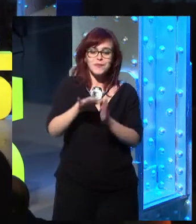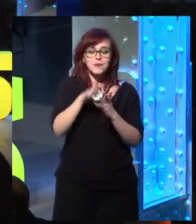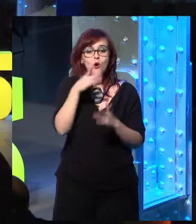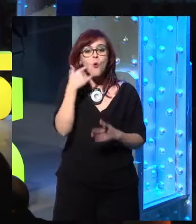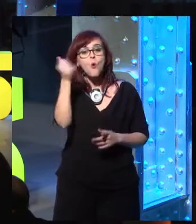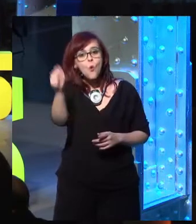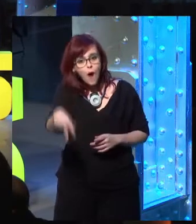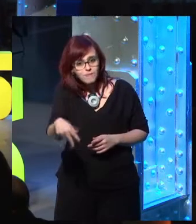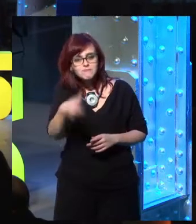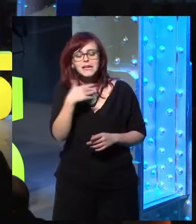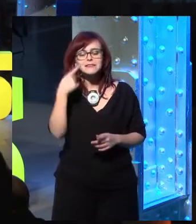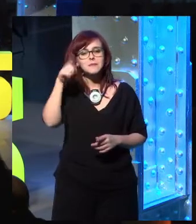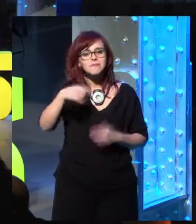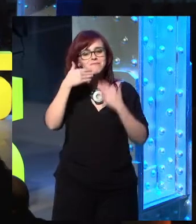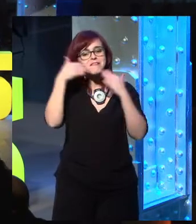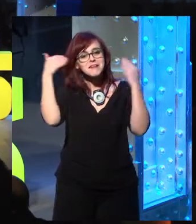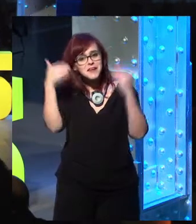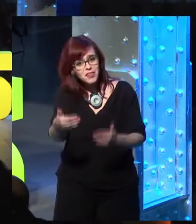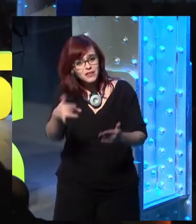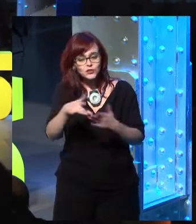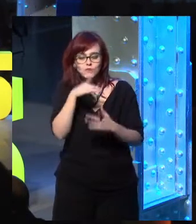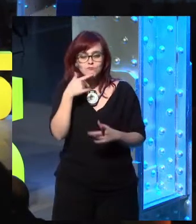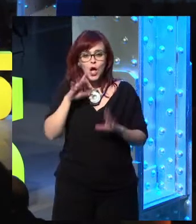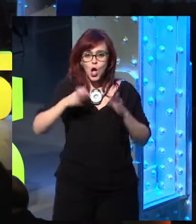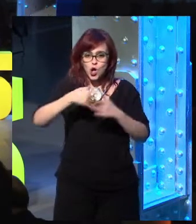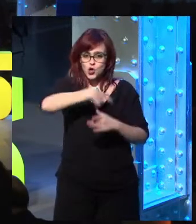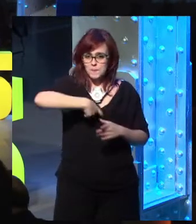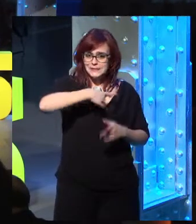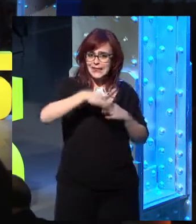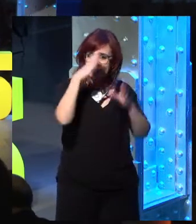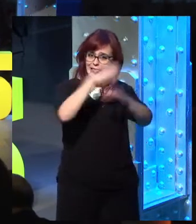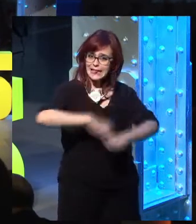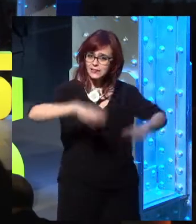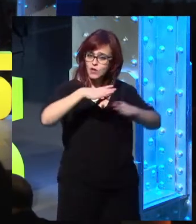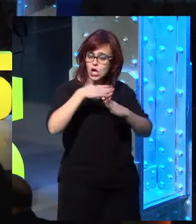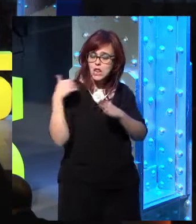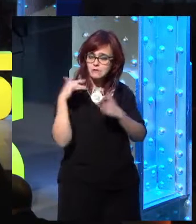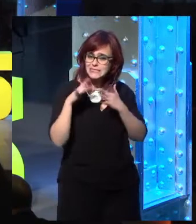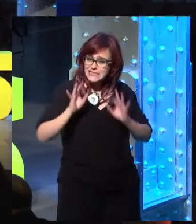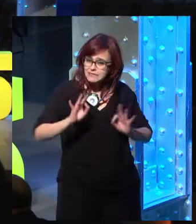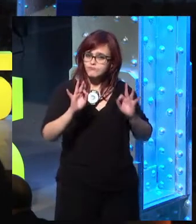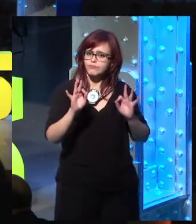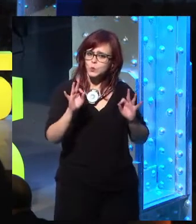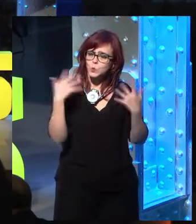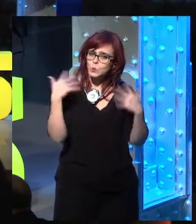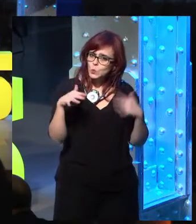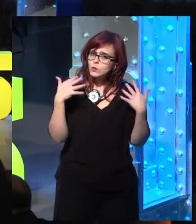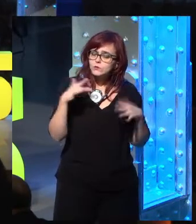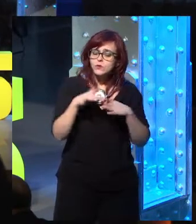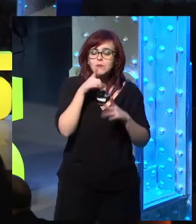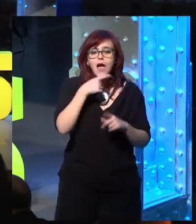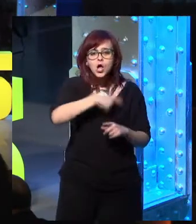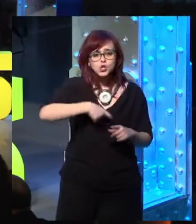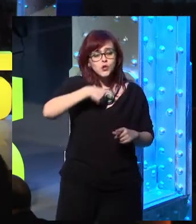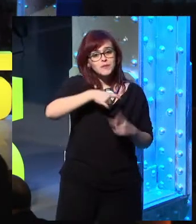Juan, I would like to say thank you to our marvelous research committee and